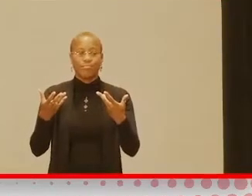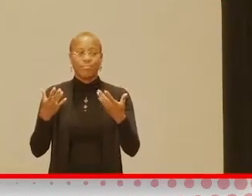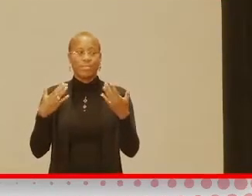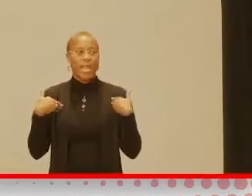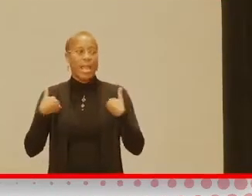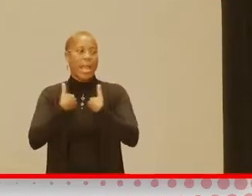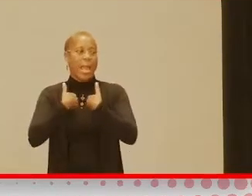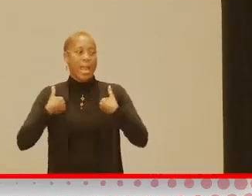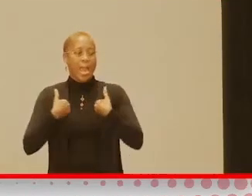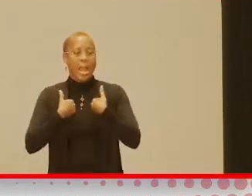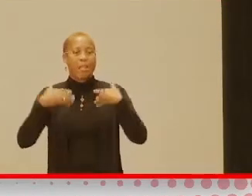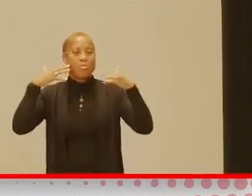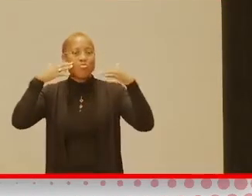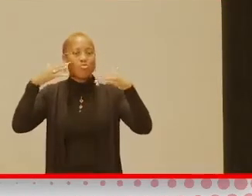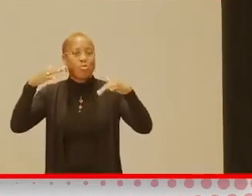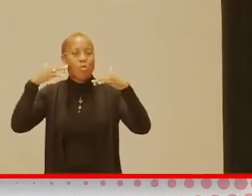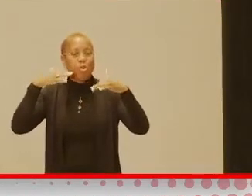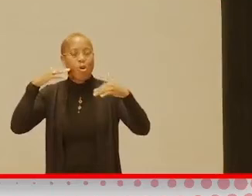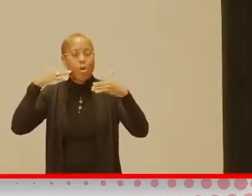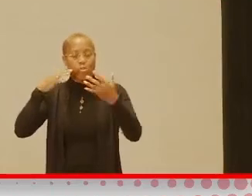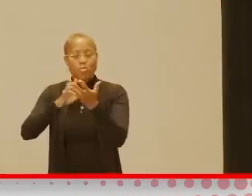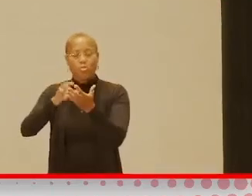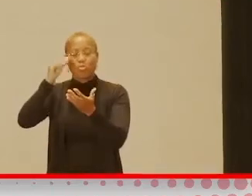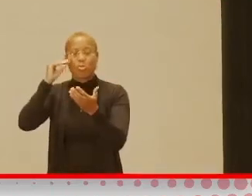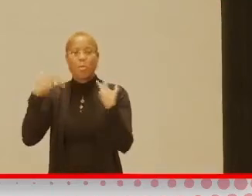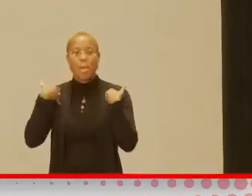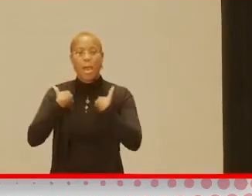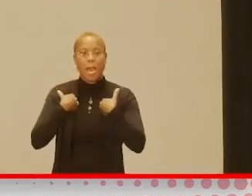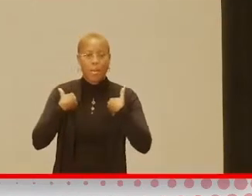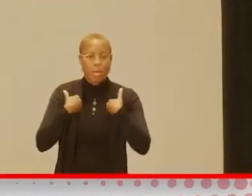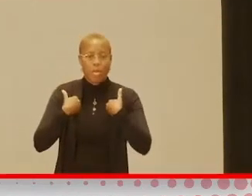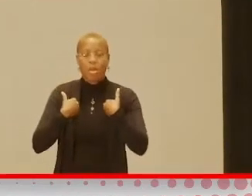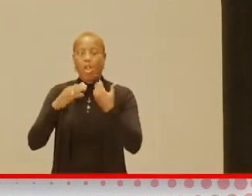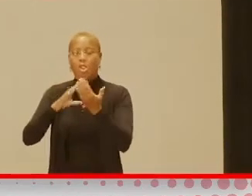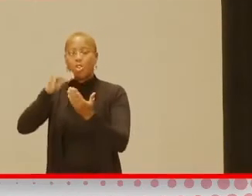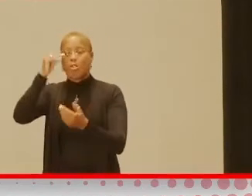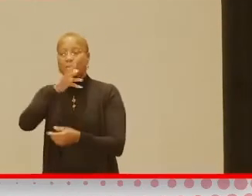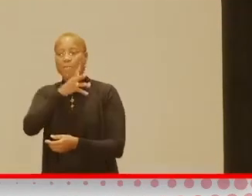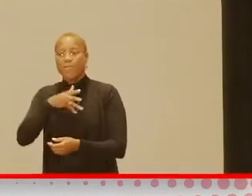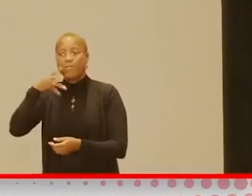noises, you know, learning about animals, learning about the farm, all those things.